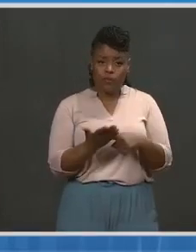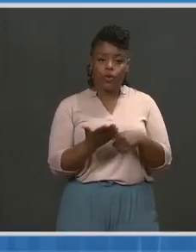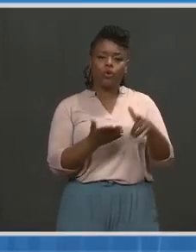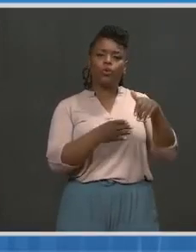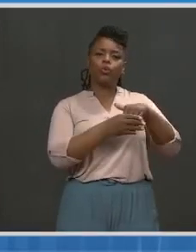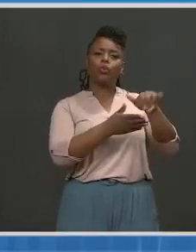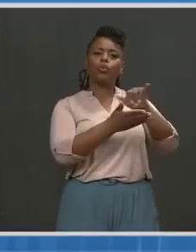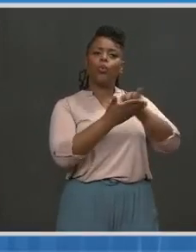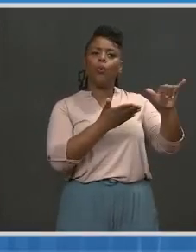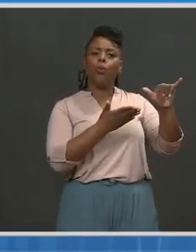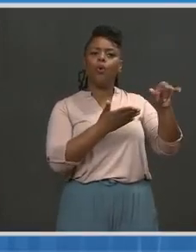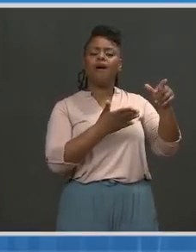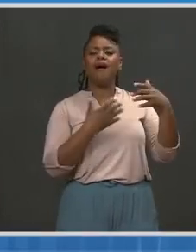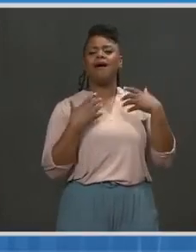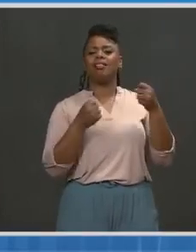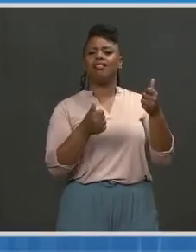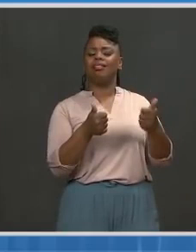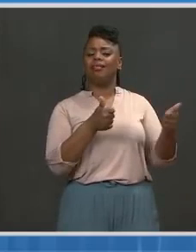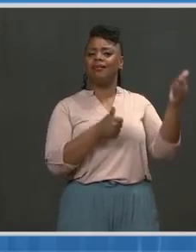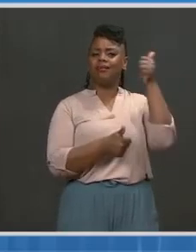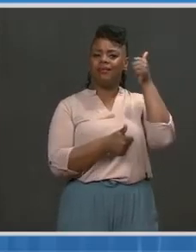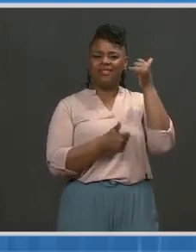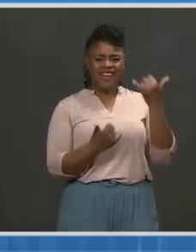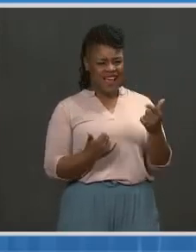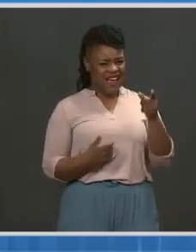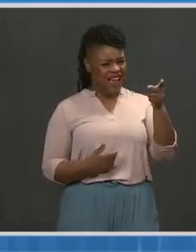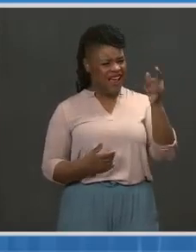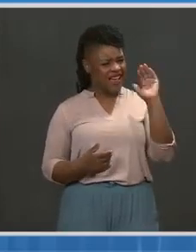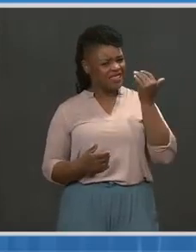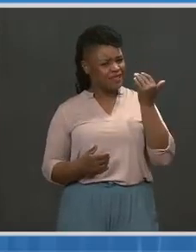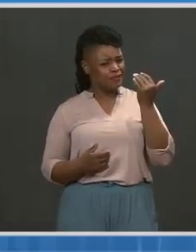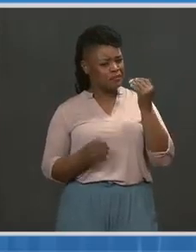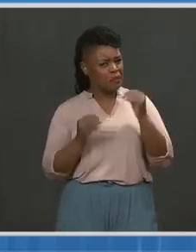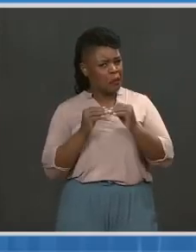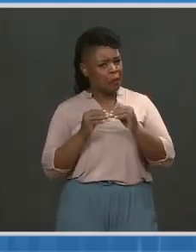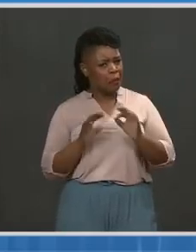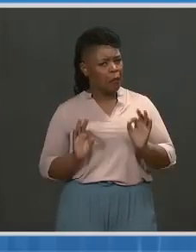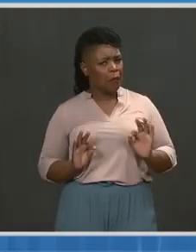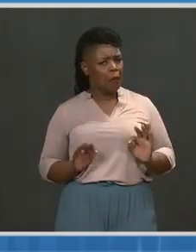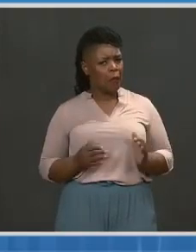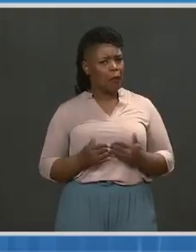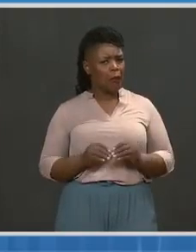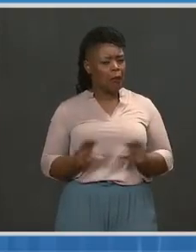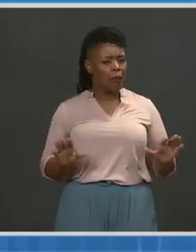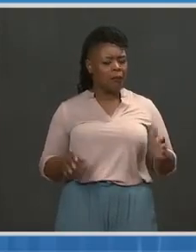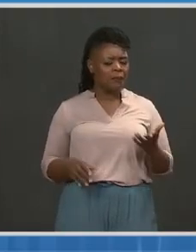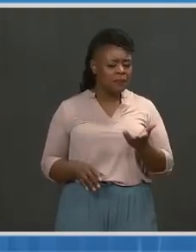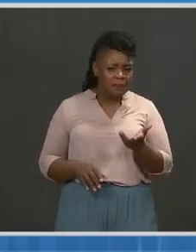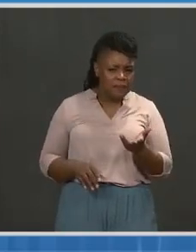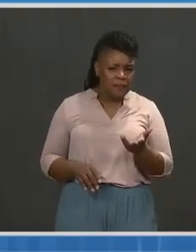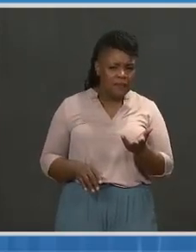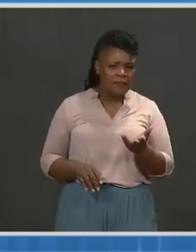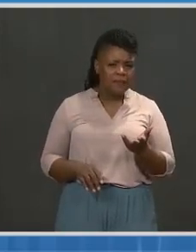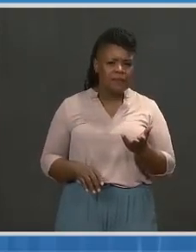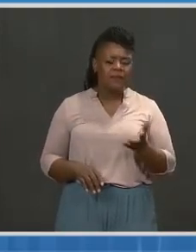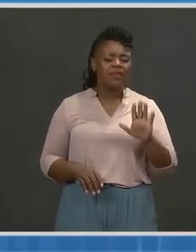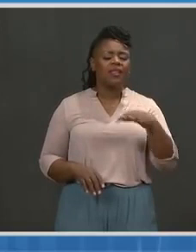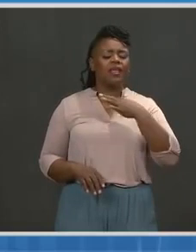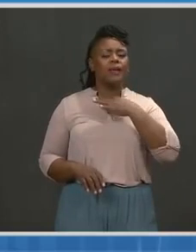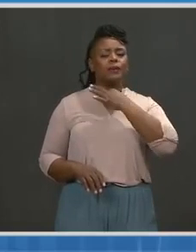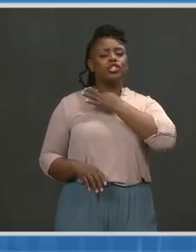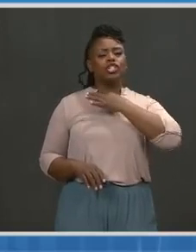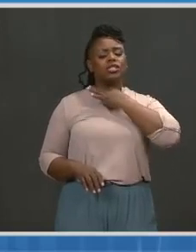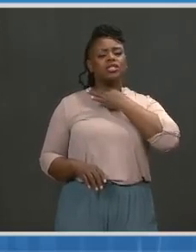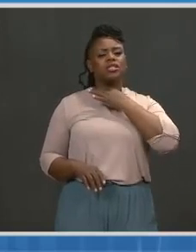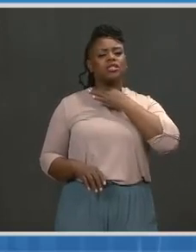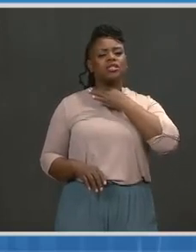morning who said he does think it is more transmissible and maybe contributing to that sort of high caseload they're seeing in the city there. How are you